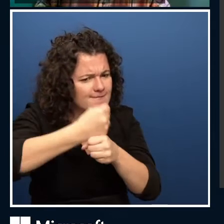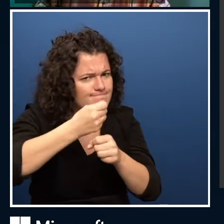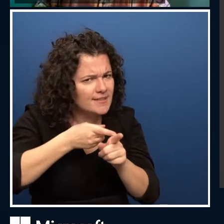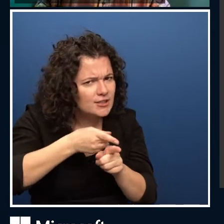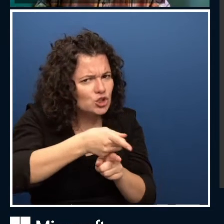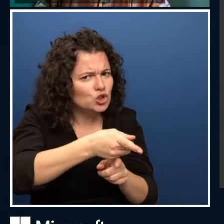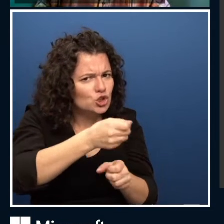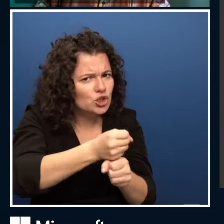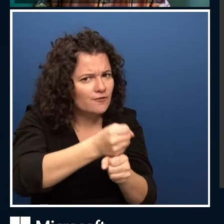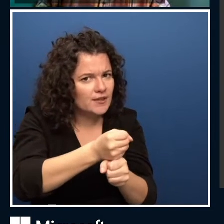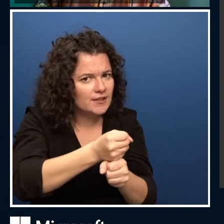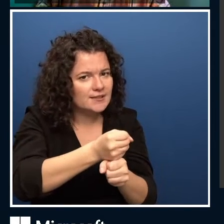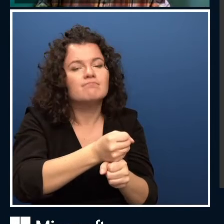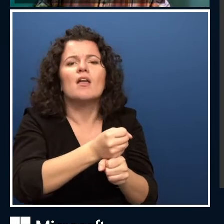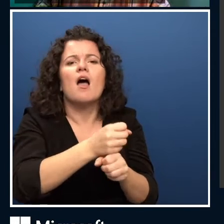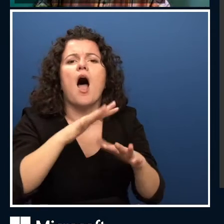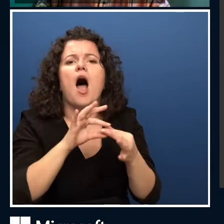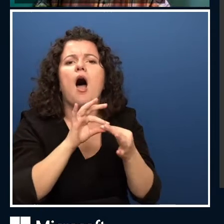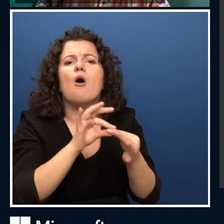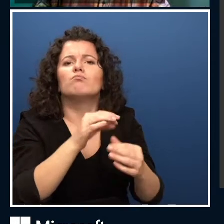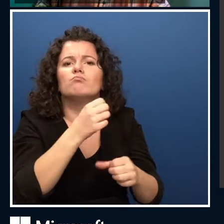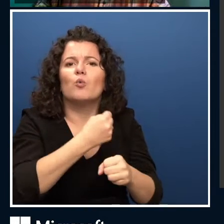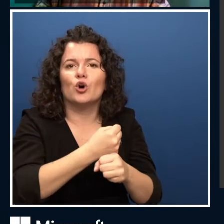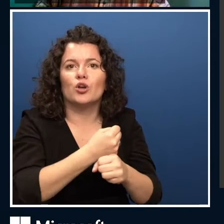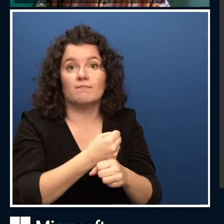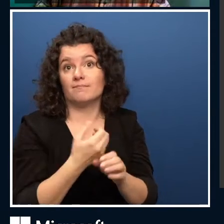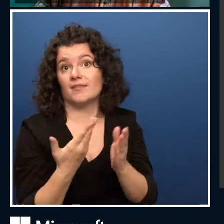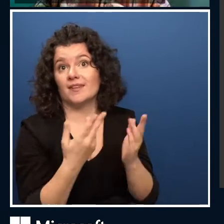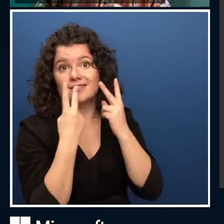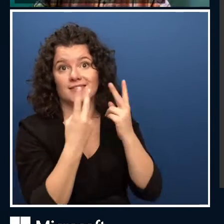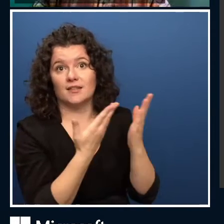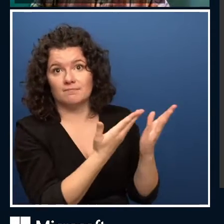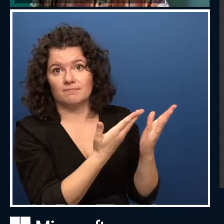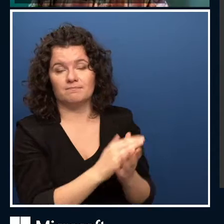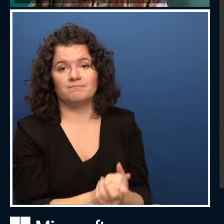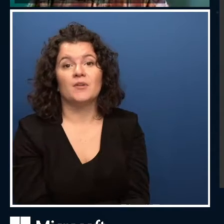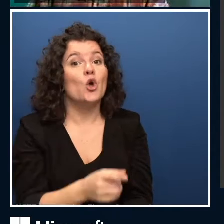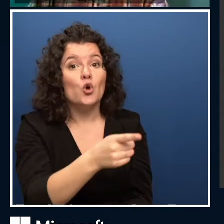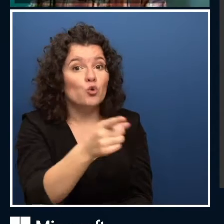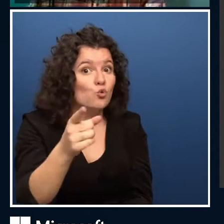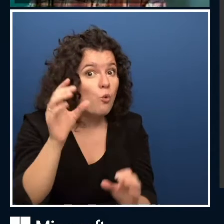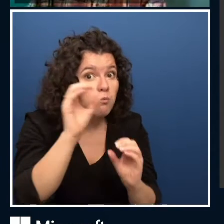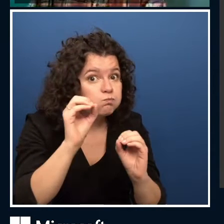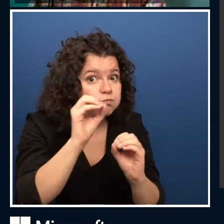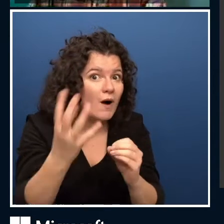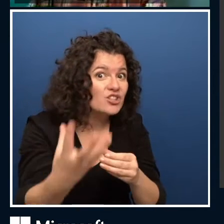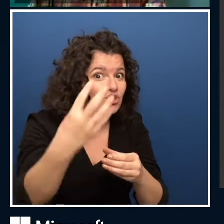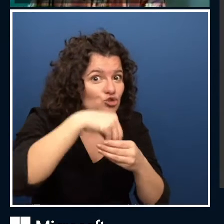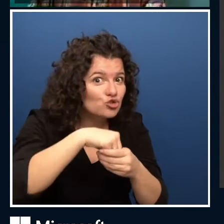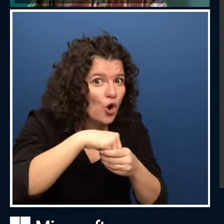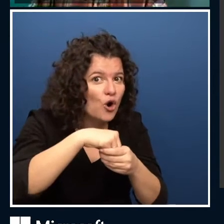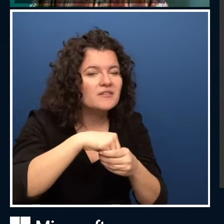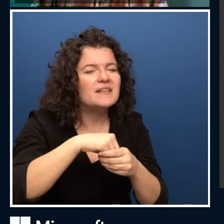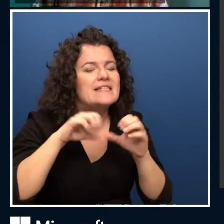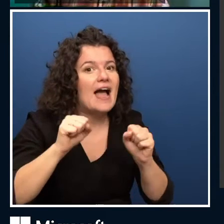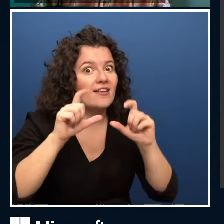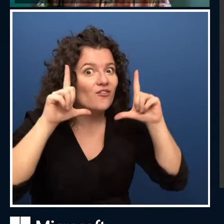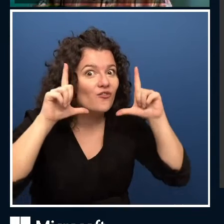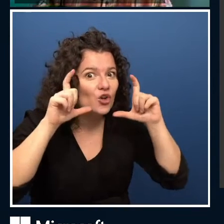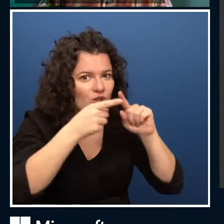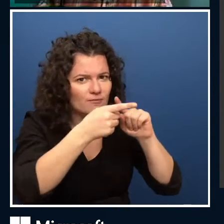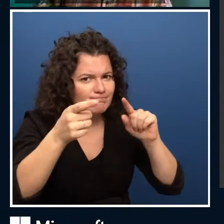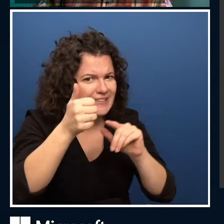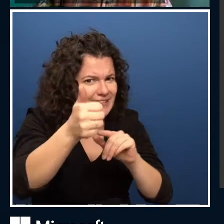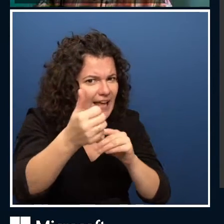photograph using the link provided. And if you haven't done that, you have something like 30 seconds to do that. So what we will be doing